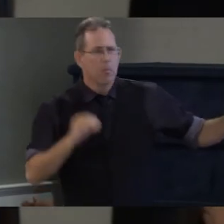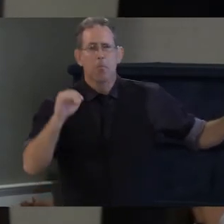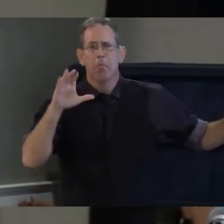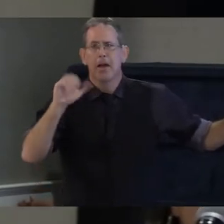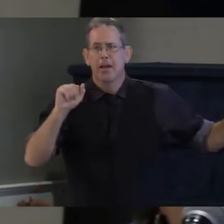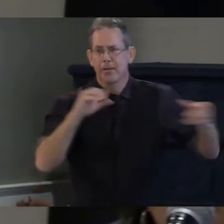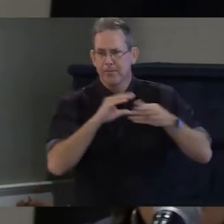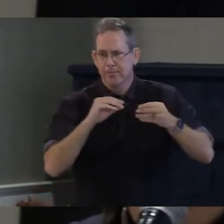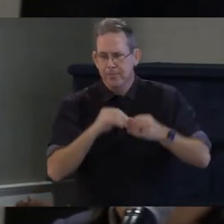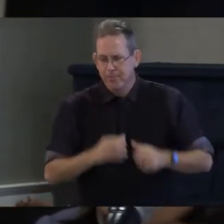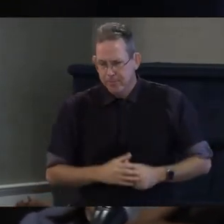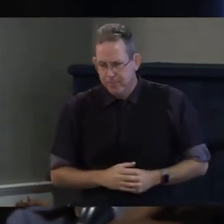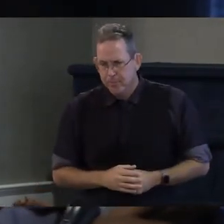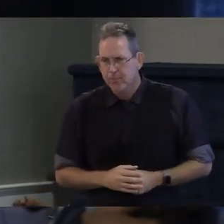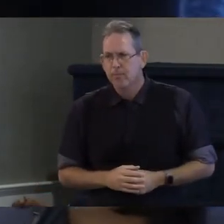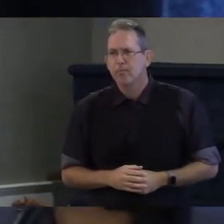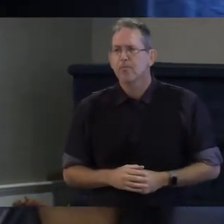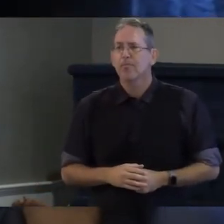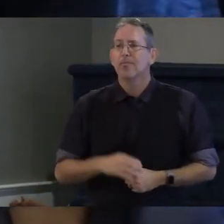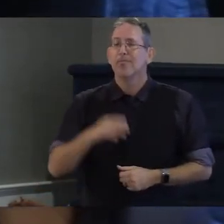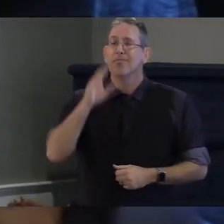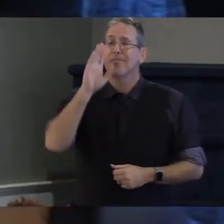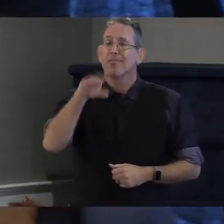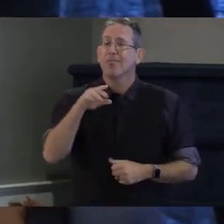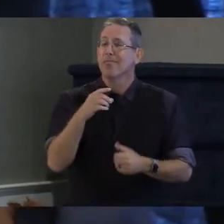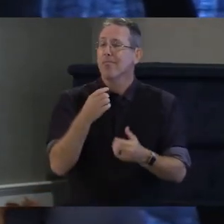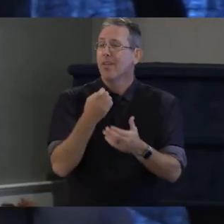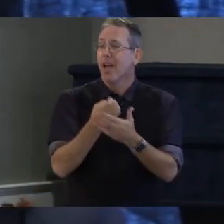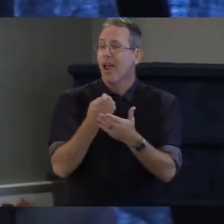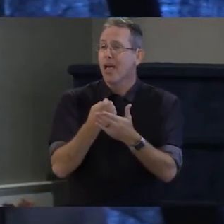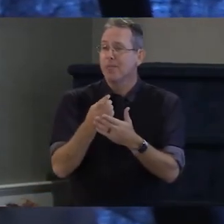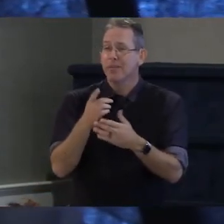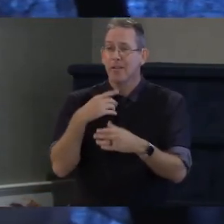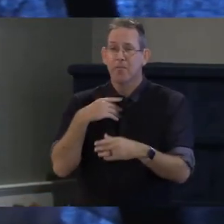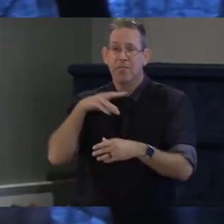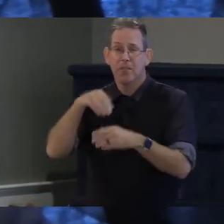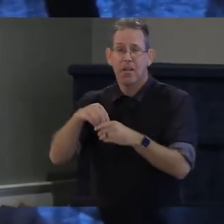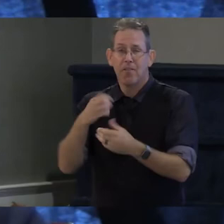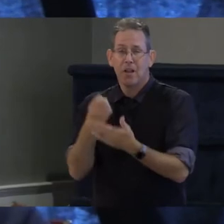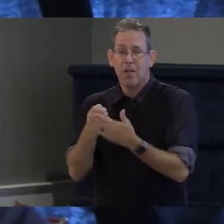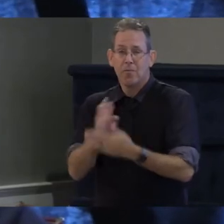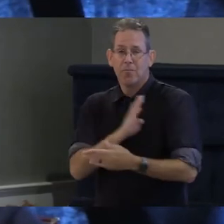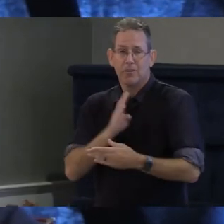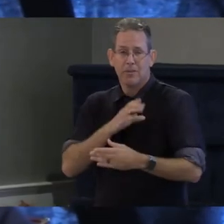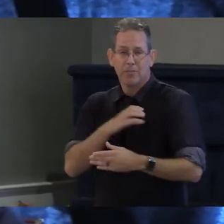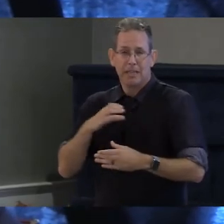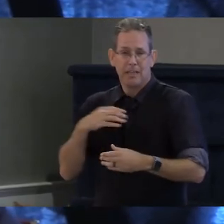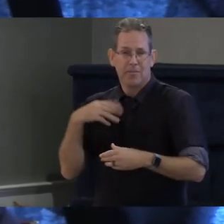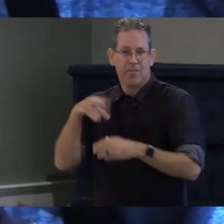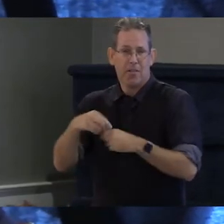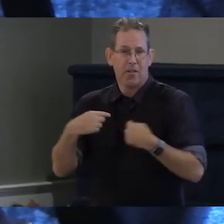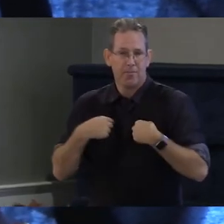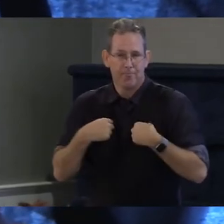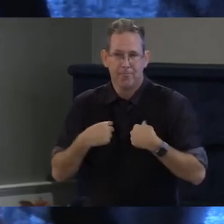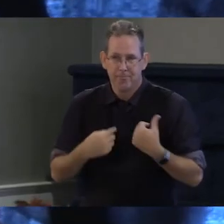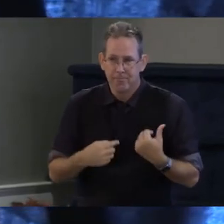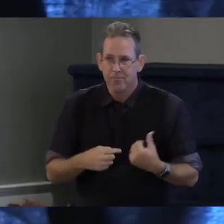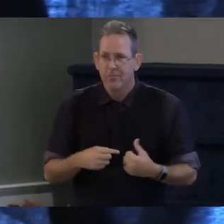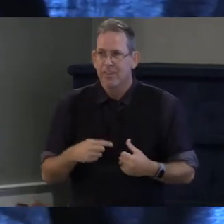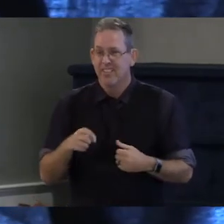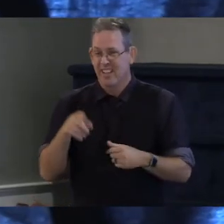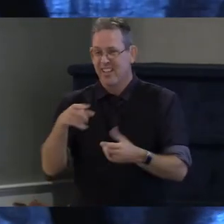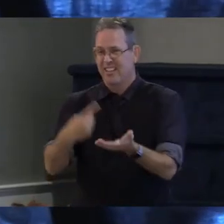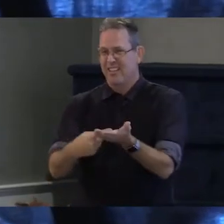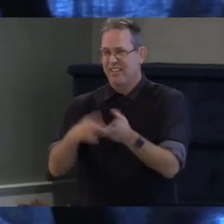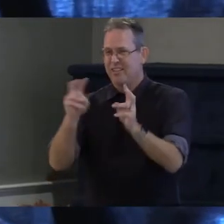on the economic development committee for so many years in the senate we we have been talking about these issues for so long and have tried